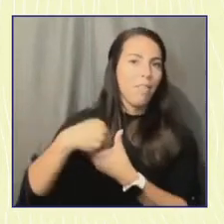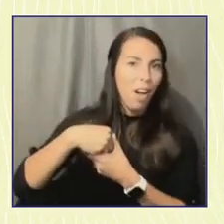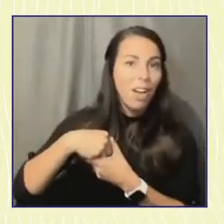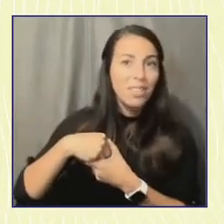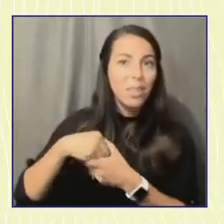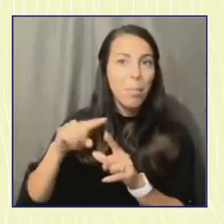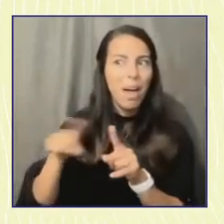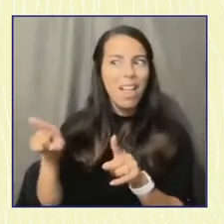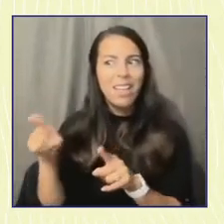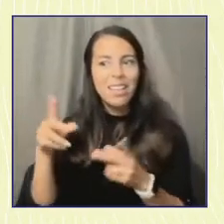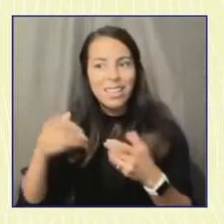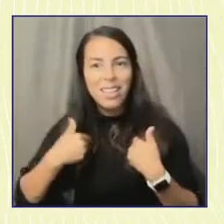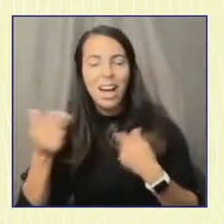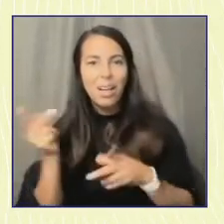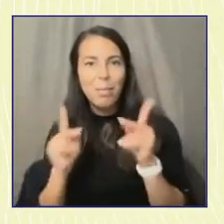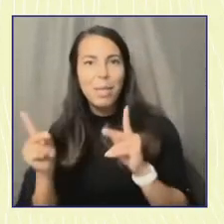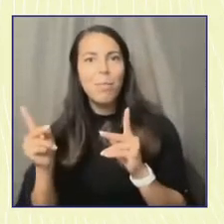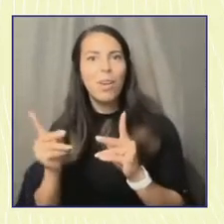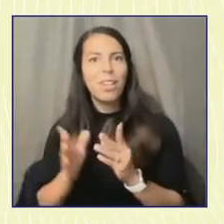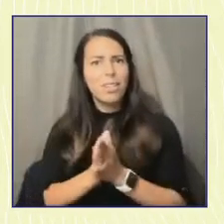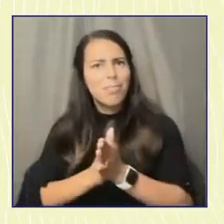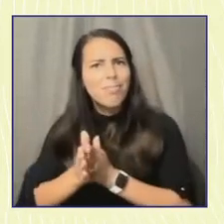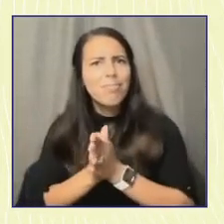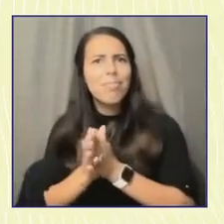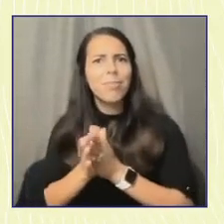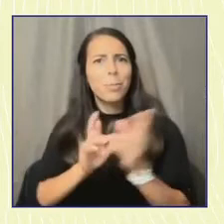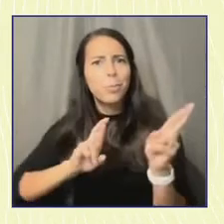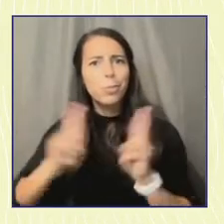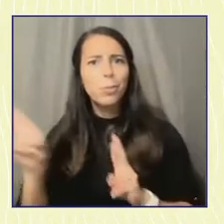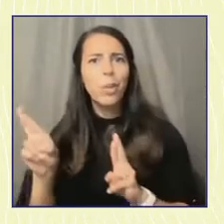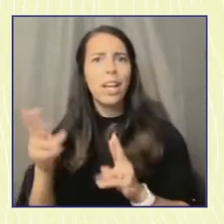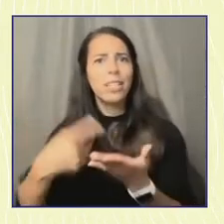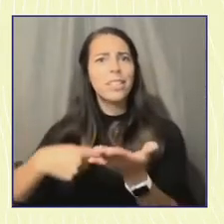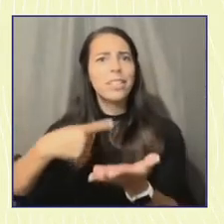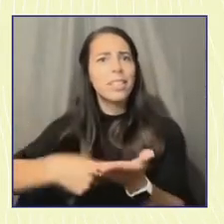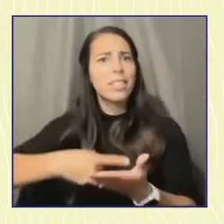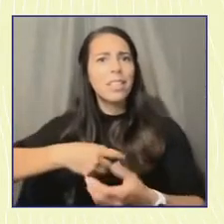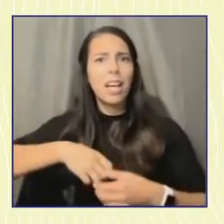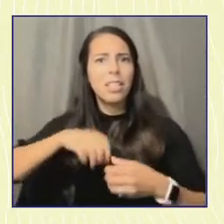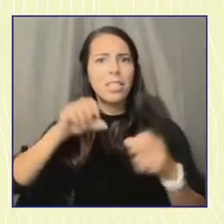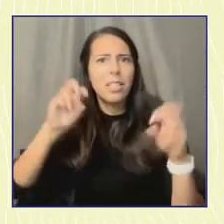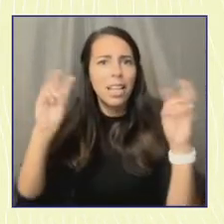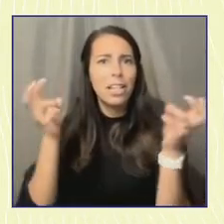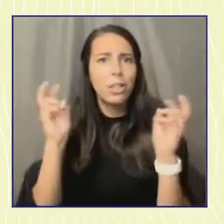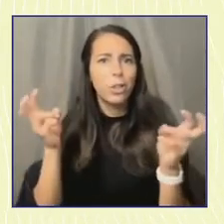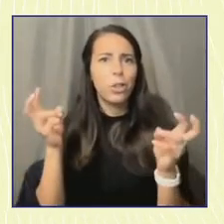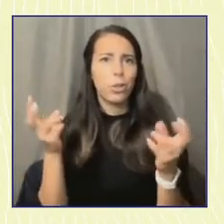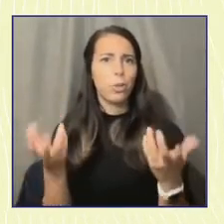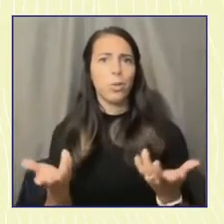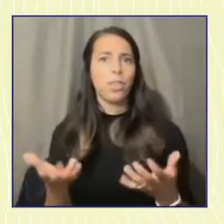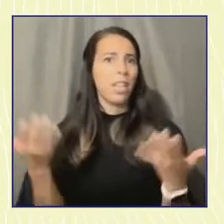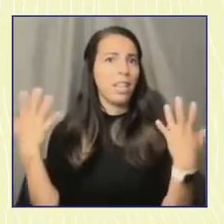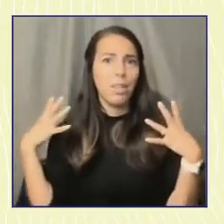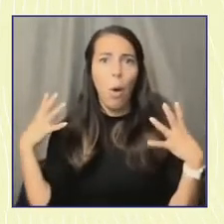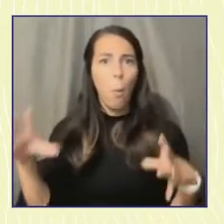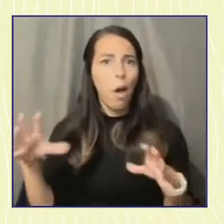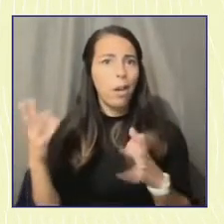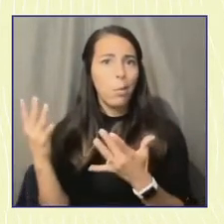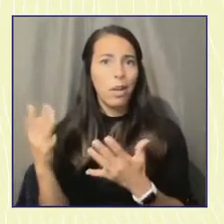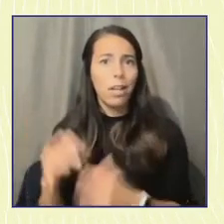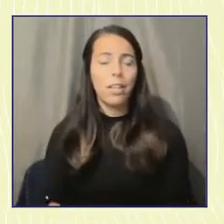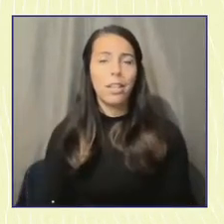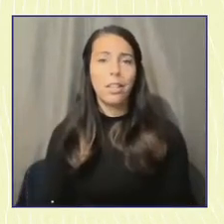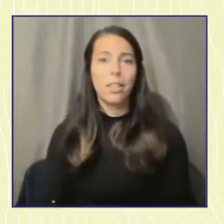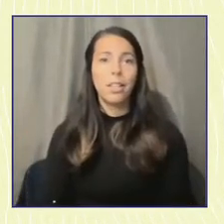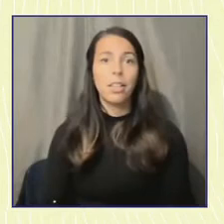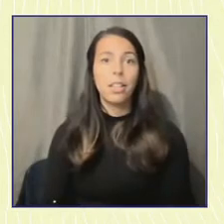to address the problems that they are going to inherit and they don't want to wait. And so they are such a rich